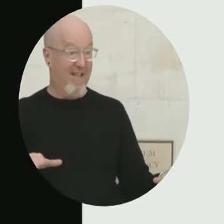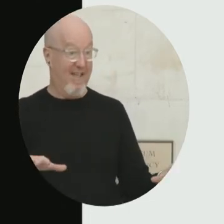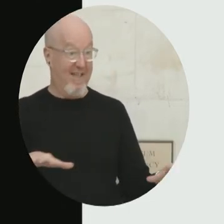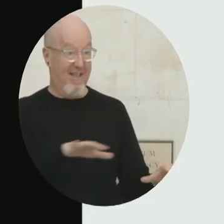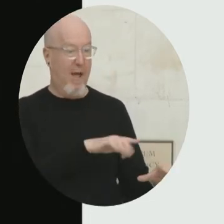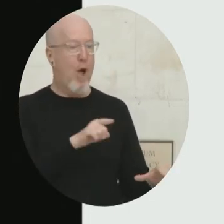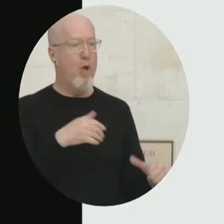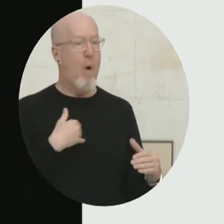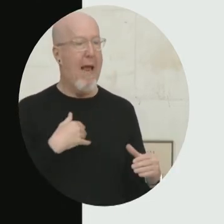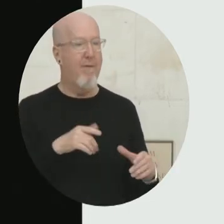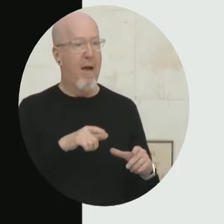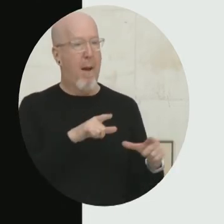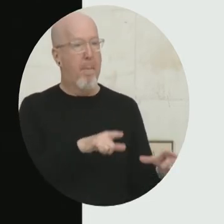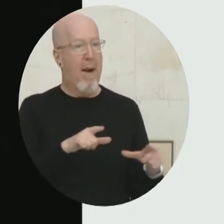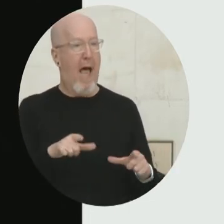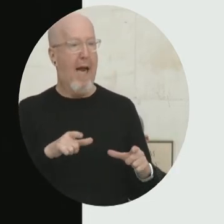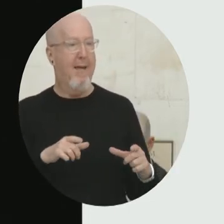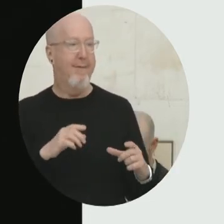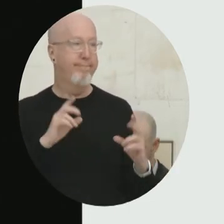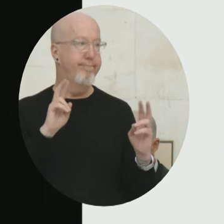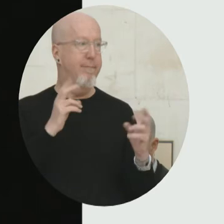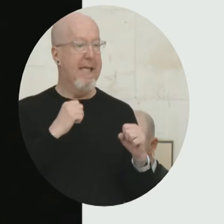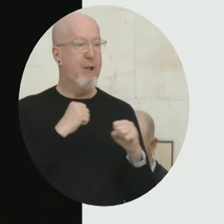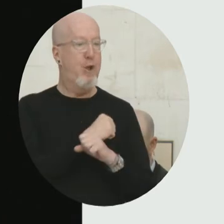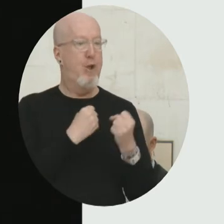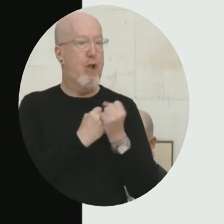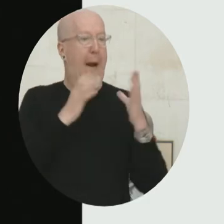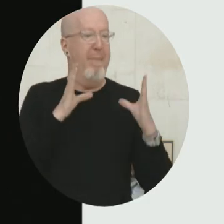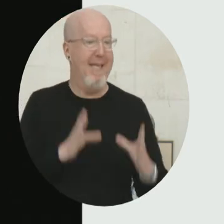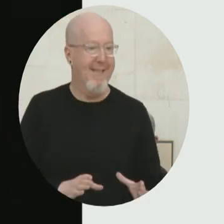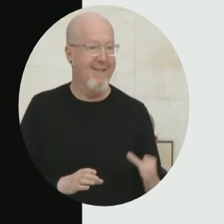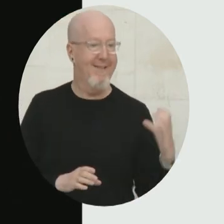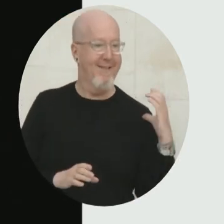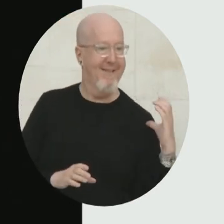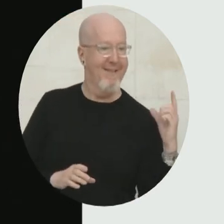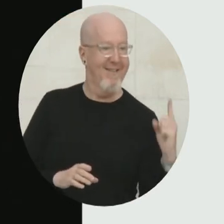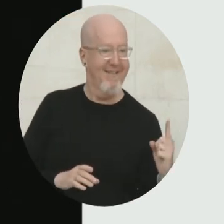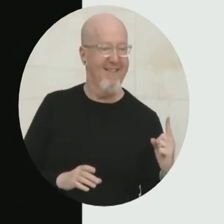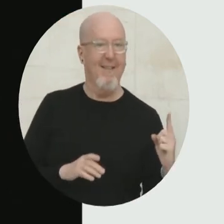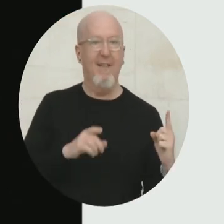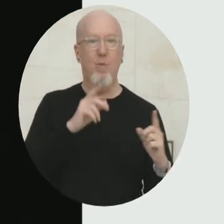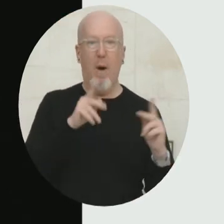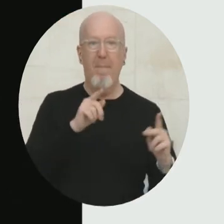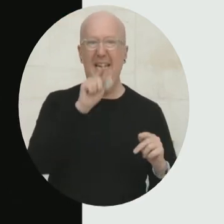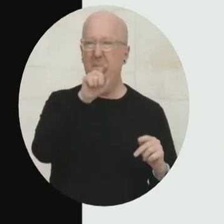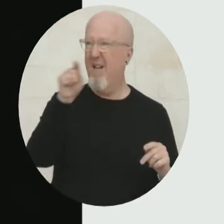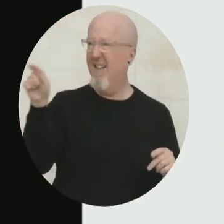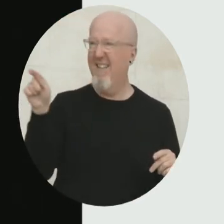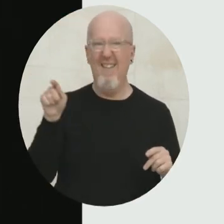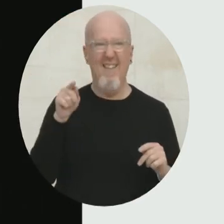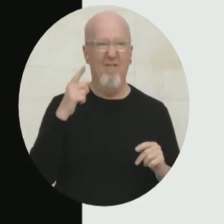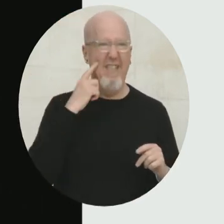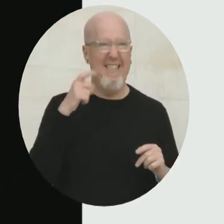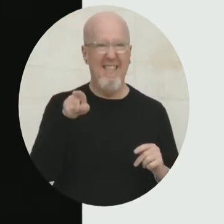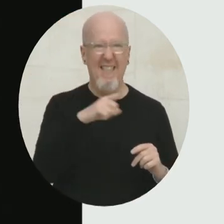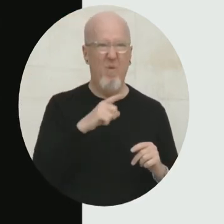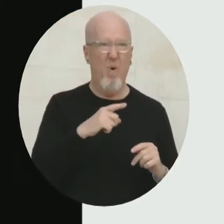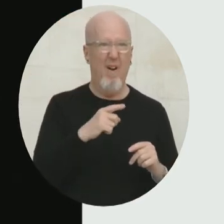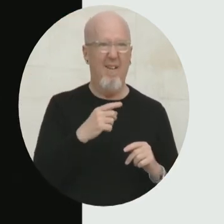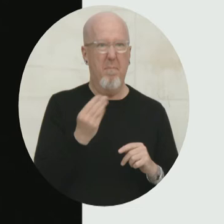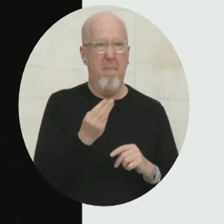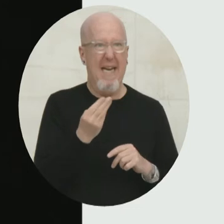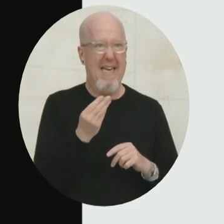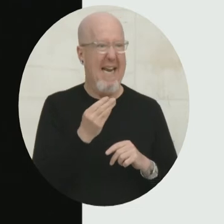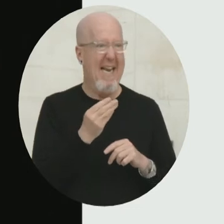opening up block support centers, and that's where Guido and John and I and Robert and Joni were sitting Monday night talking about the implementation